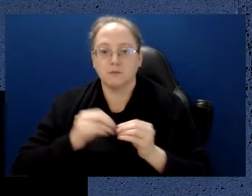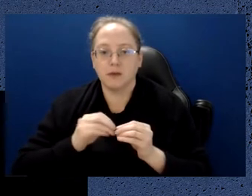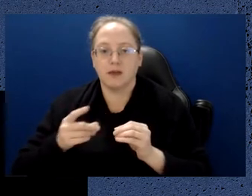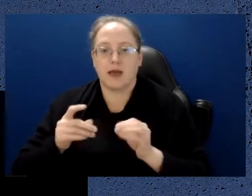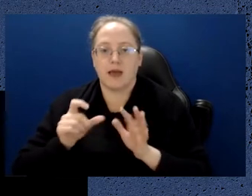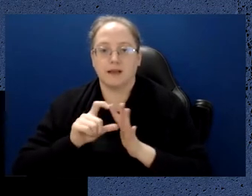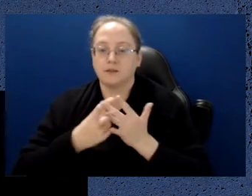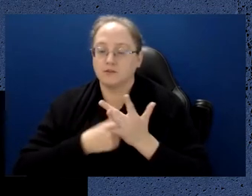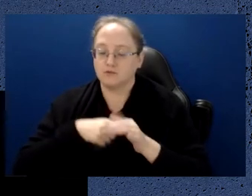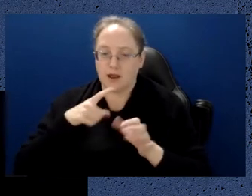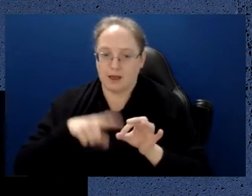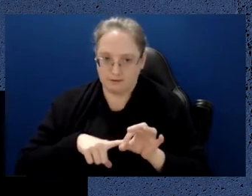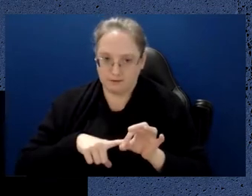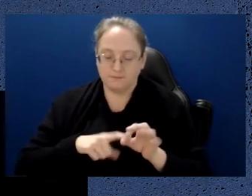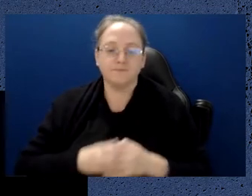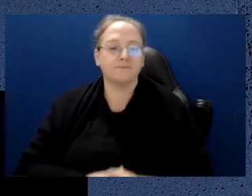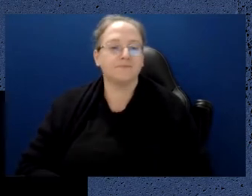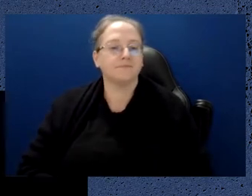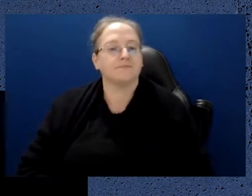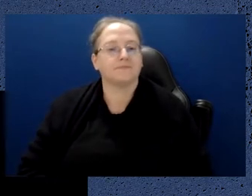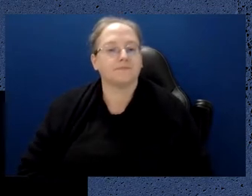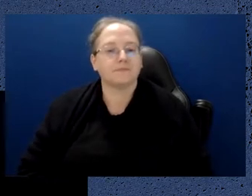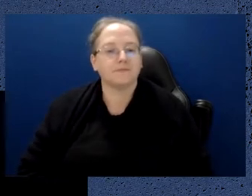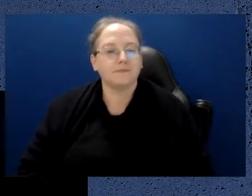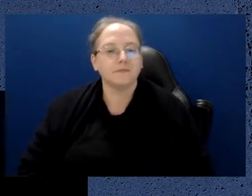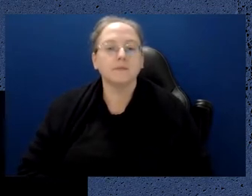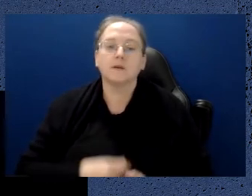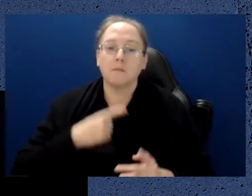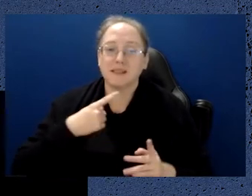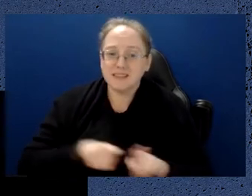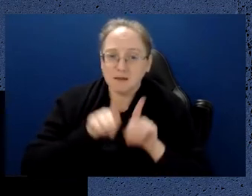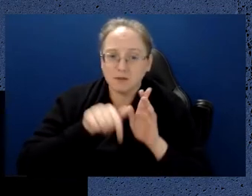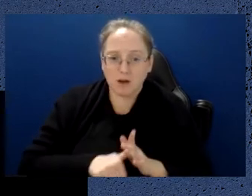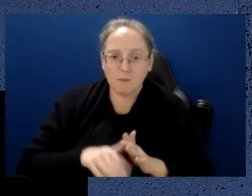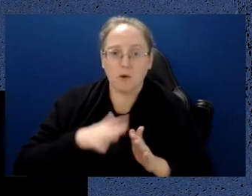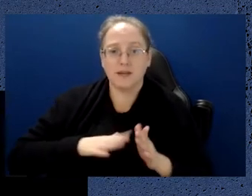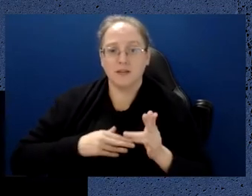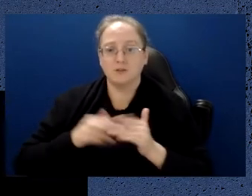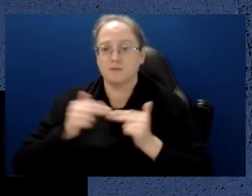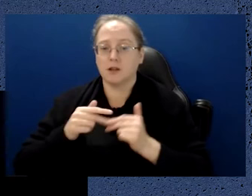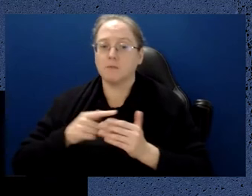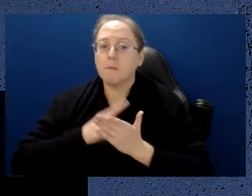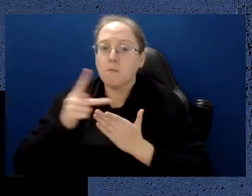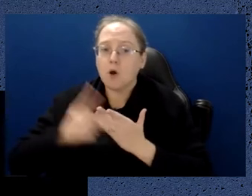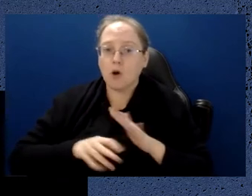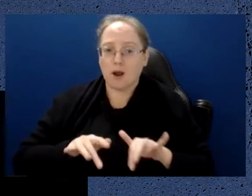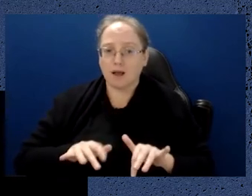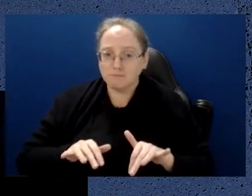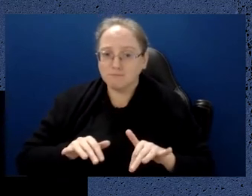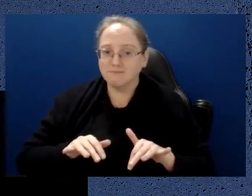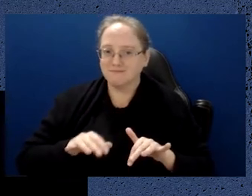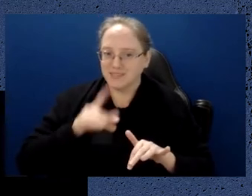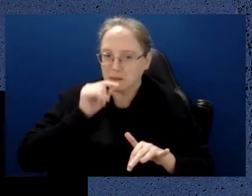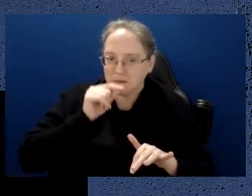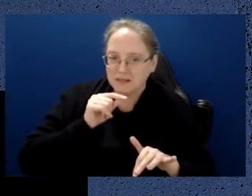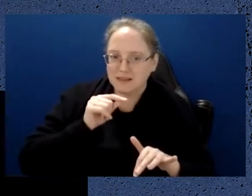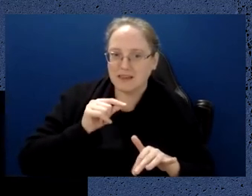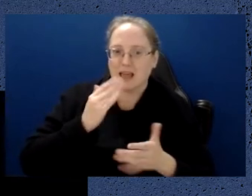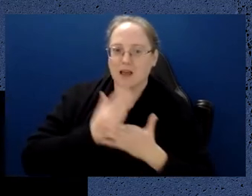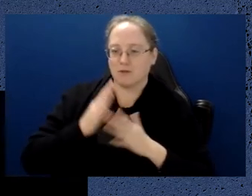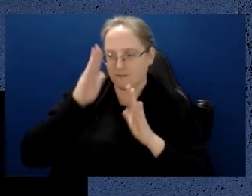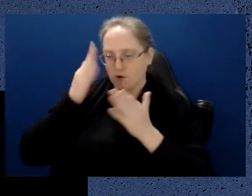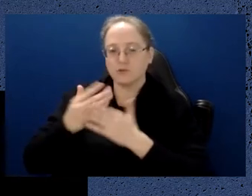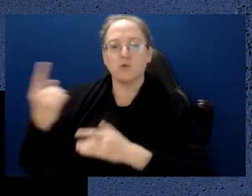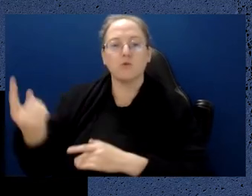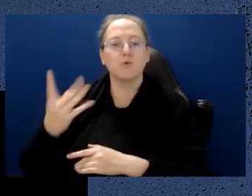But also with that, we really need to develop the quantum software capability and really push on the end user engagement.